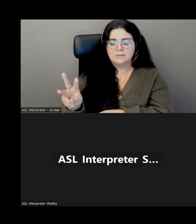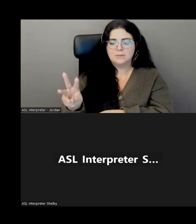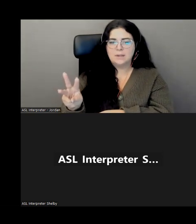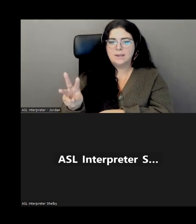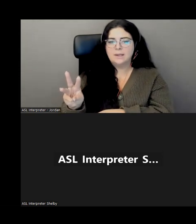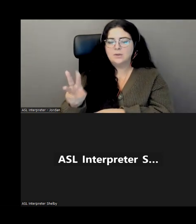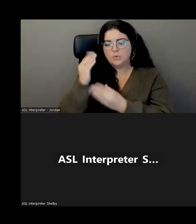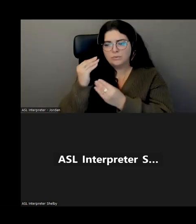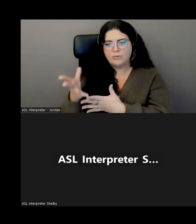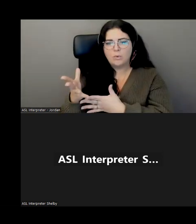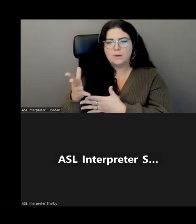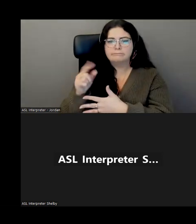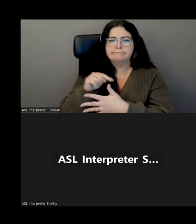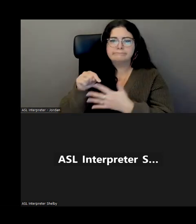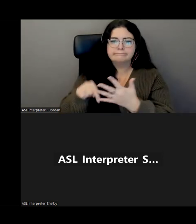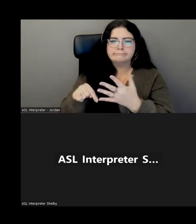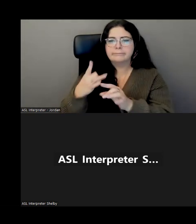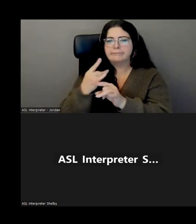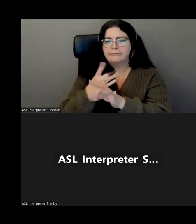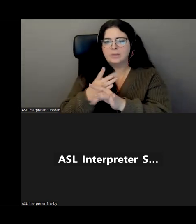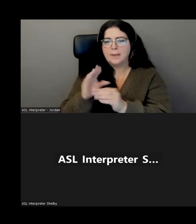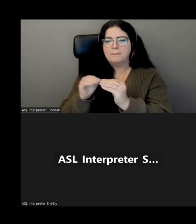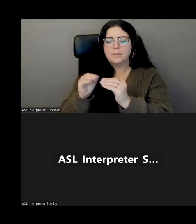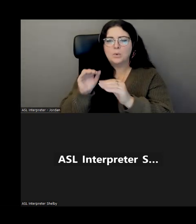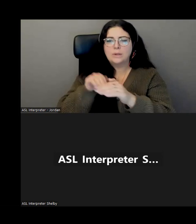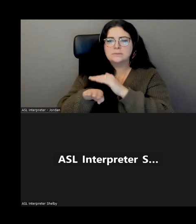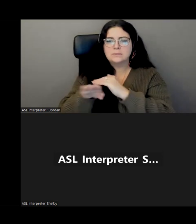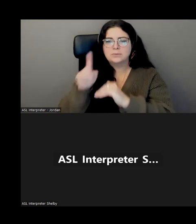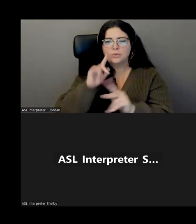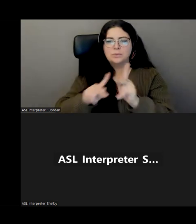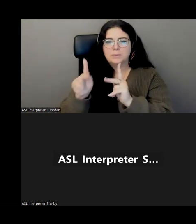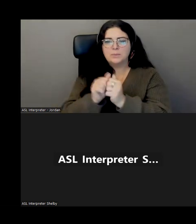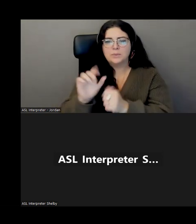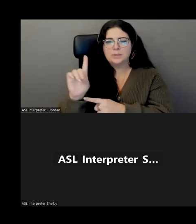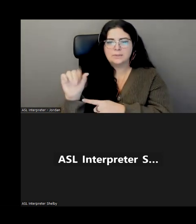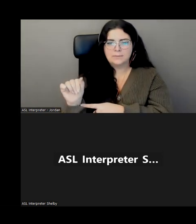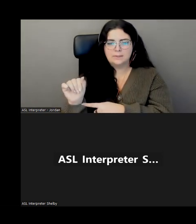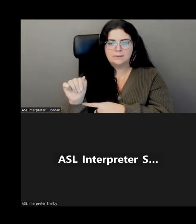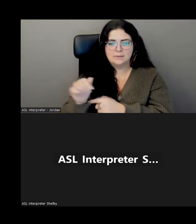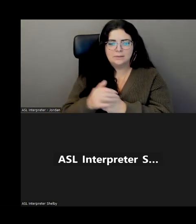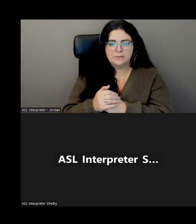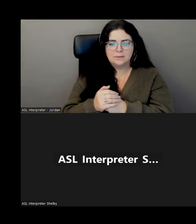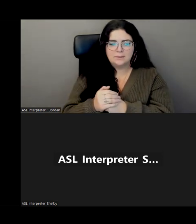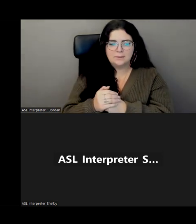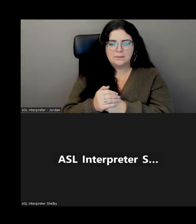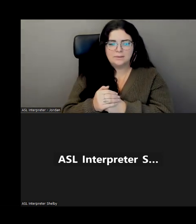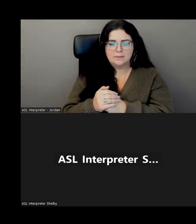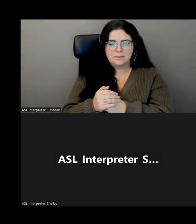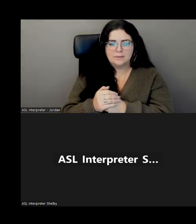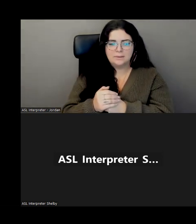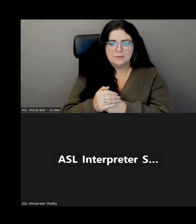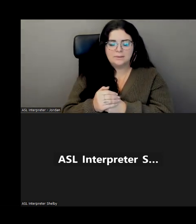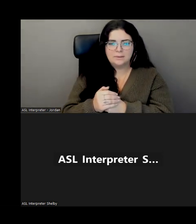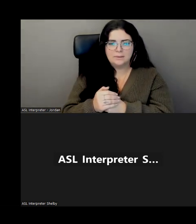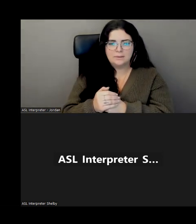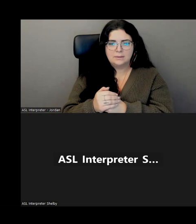as to how to make that website more accessible to people with disabilities. So there may be some people on the call who maybe use